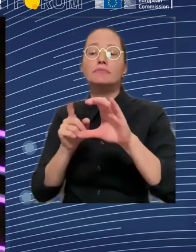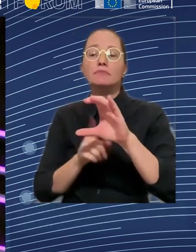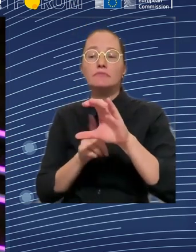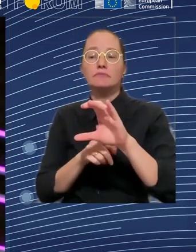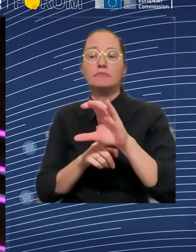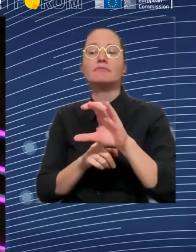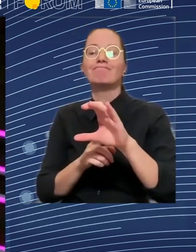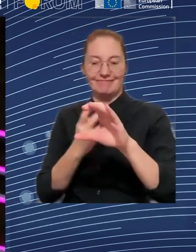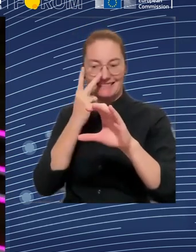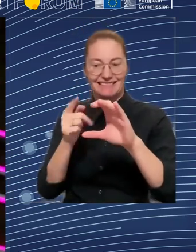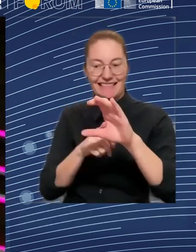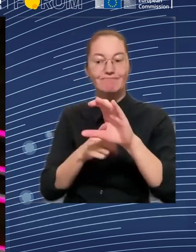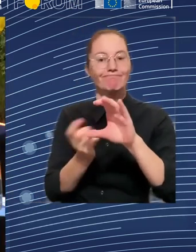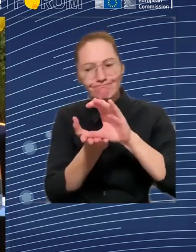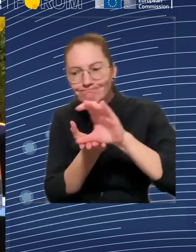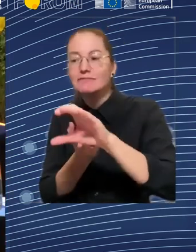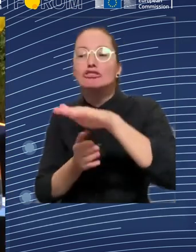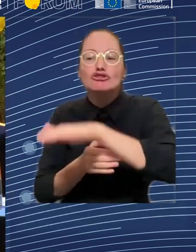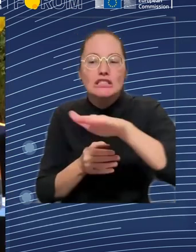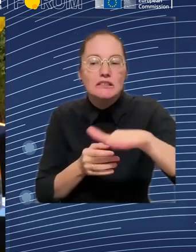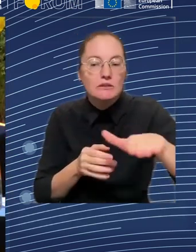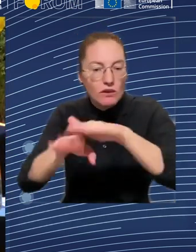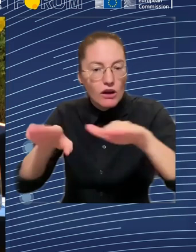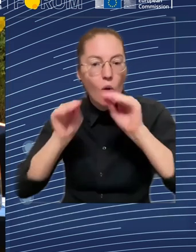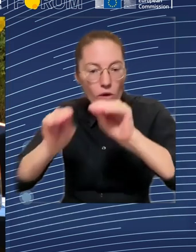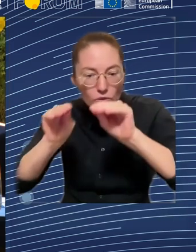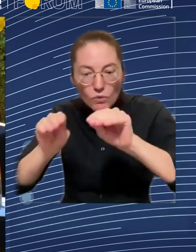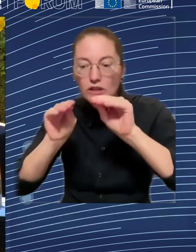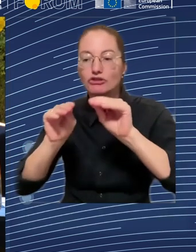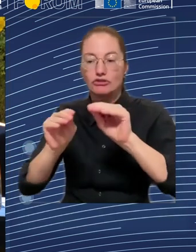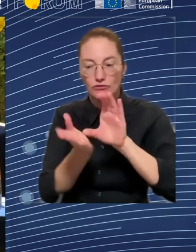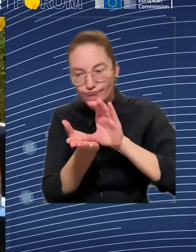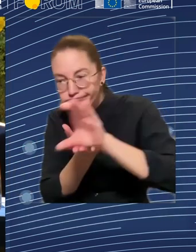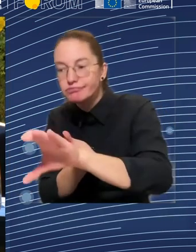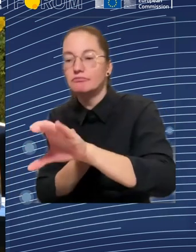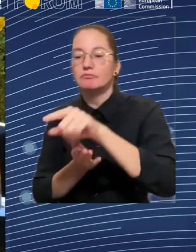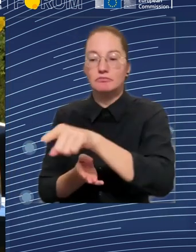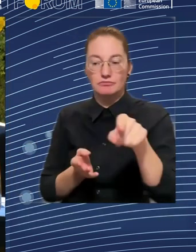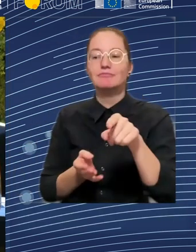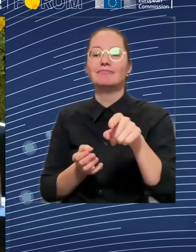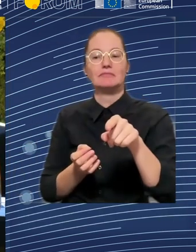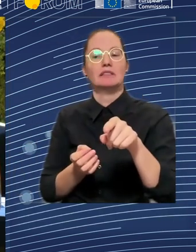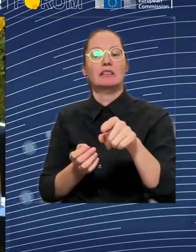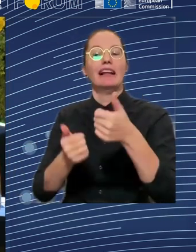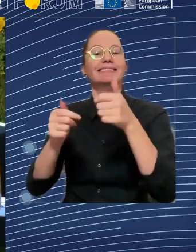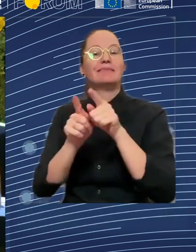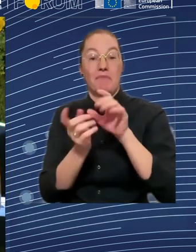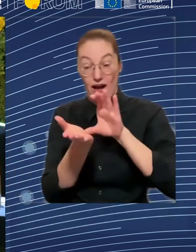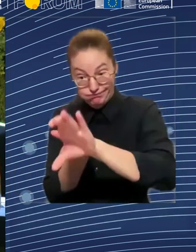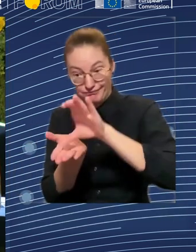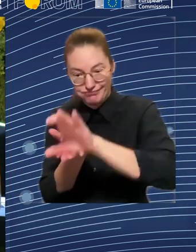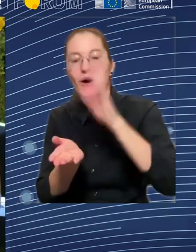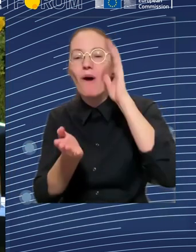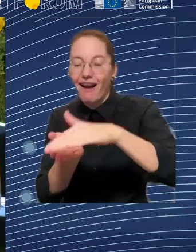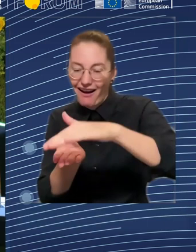an ECEC facility, early childhood and care facility, there are more young people that stay in our city that